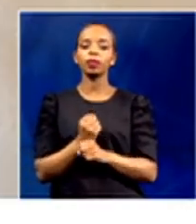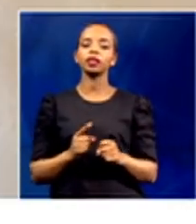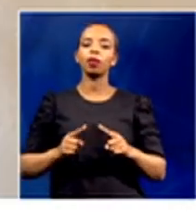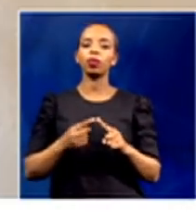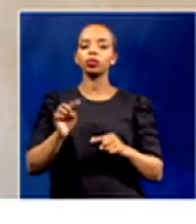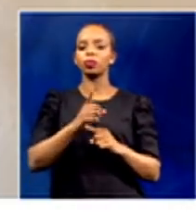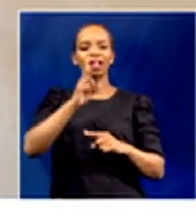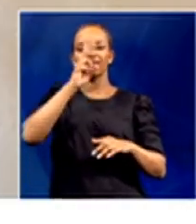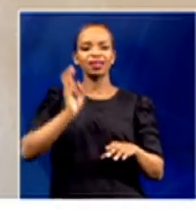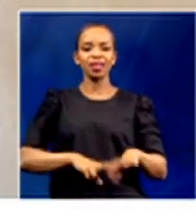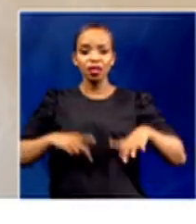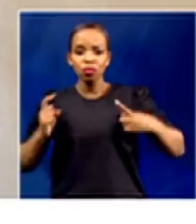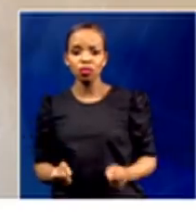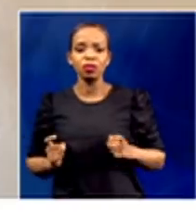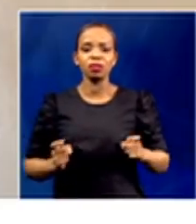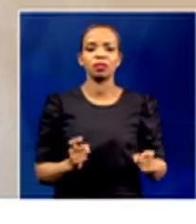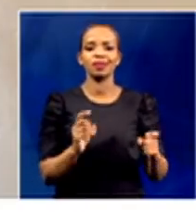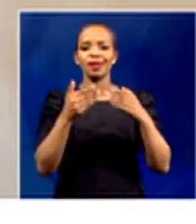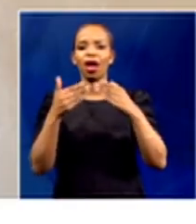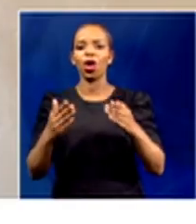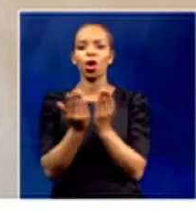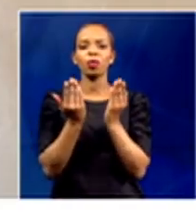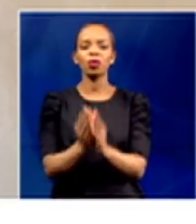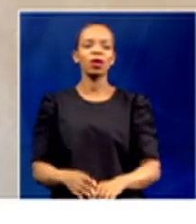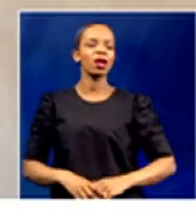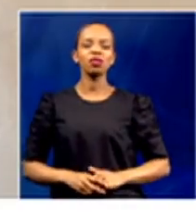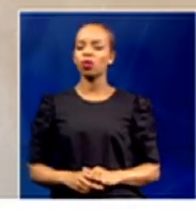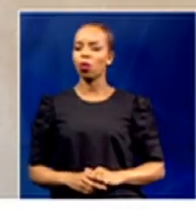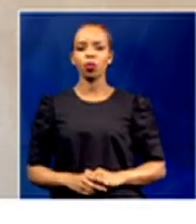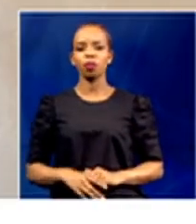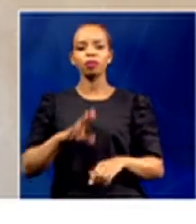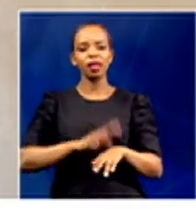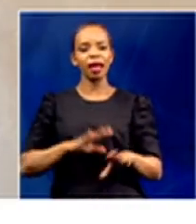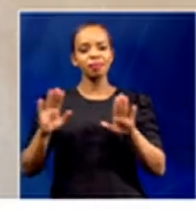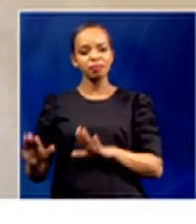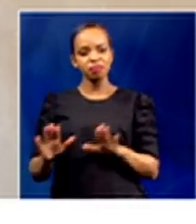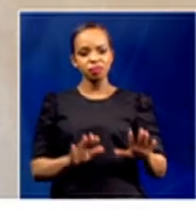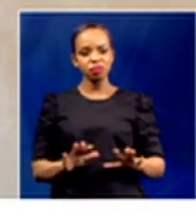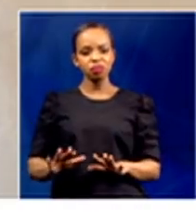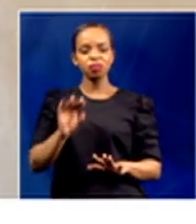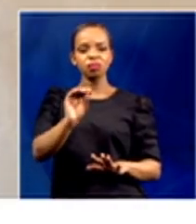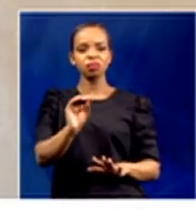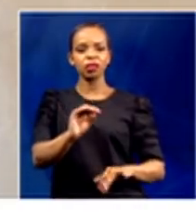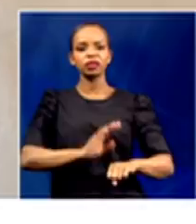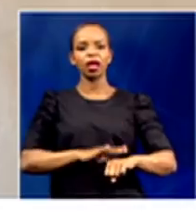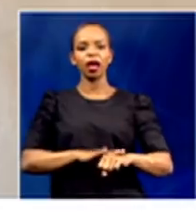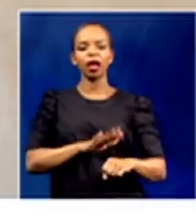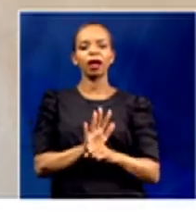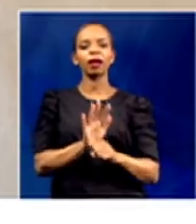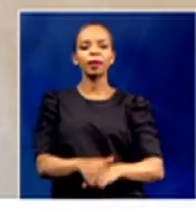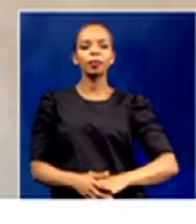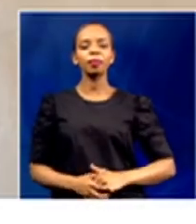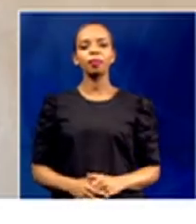us to rush for the reopening of the schools. We had to spend time as a country and make sure that we attend